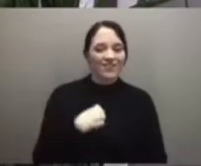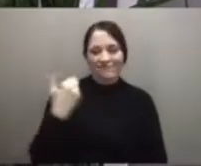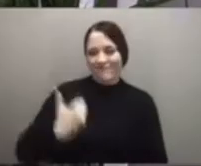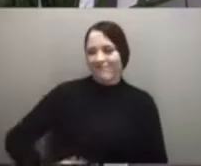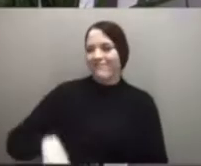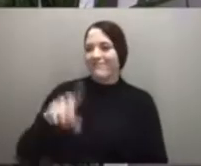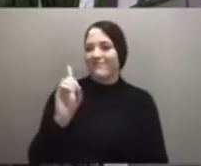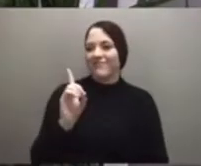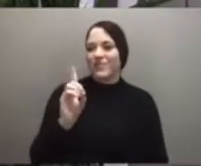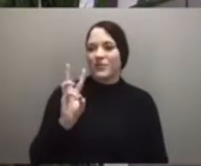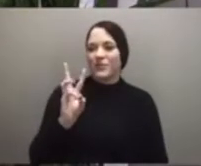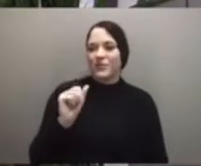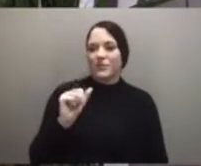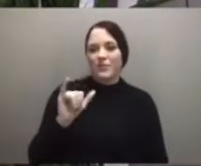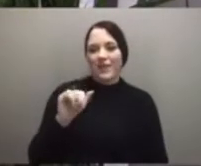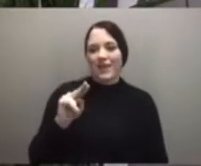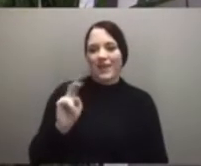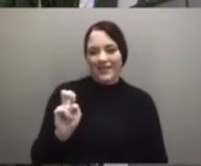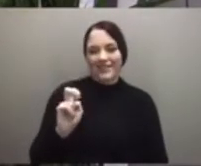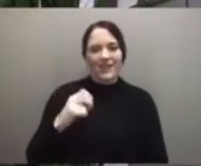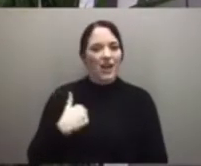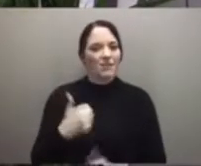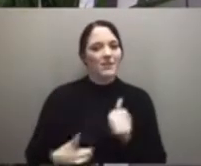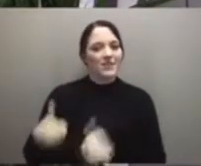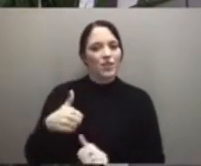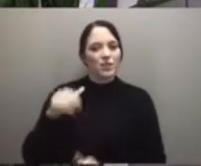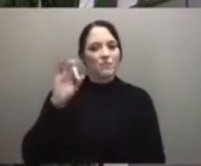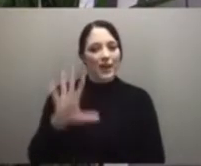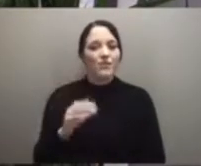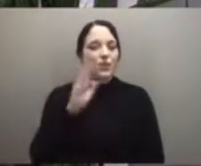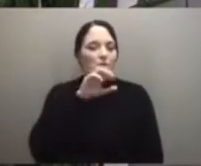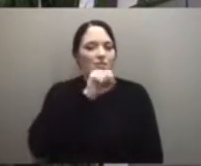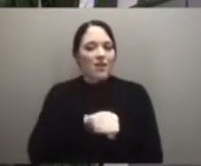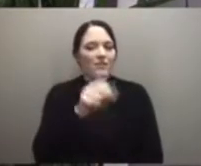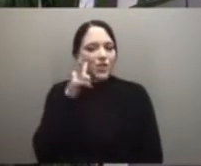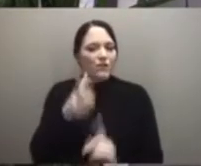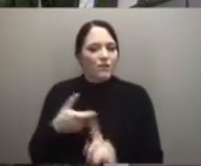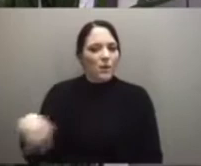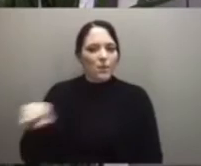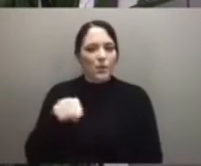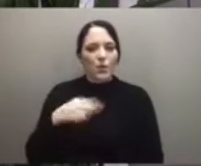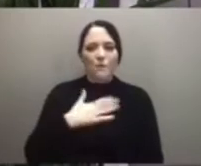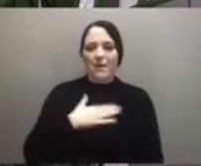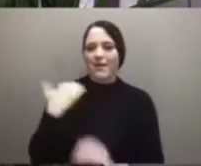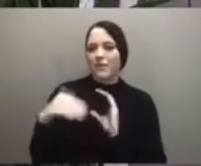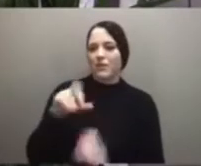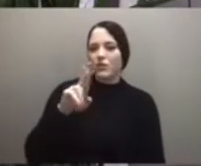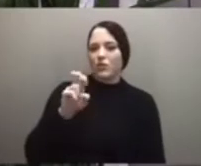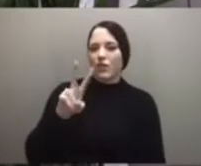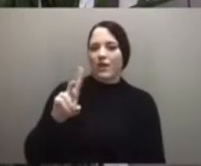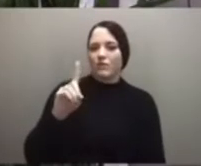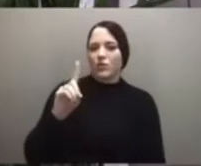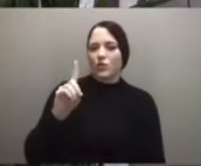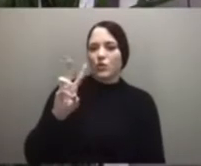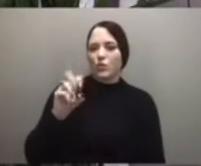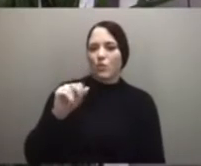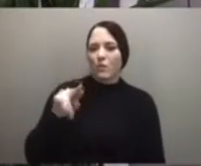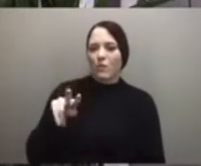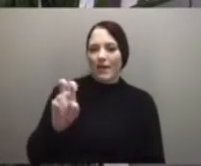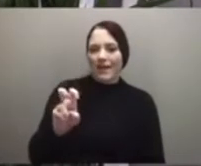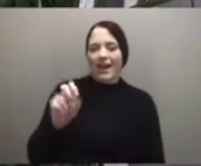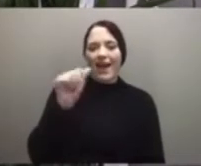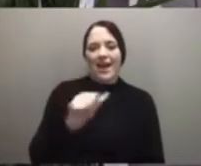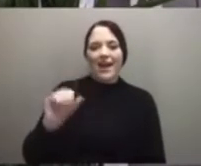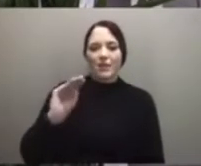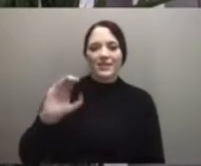I'd love to hear from you. My email is revduane at mccdc.com. Our worship